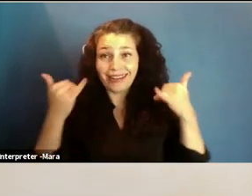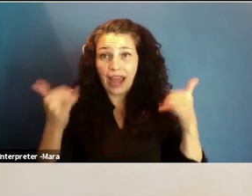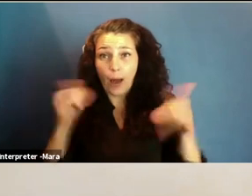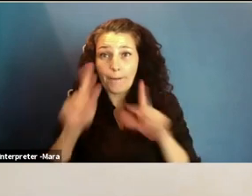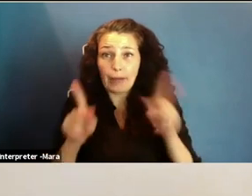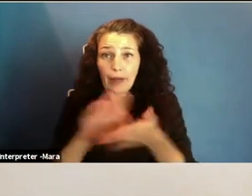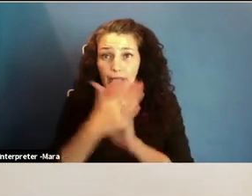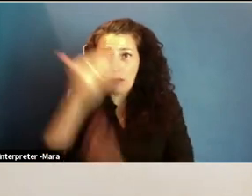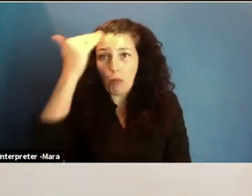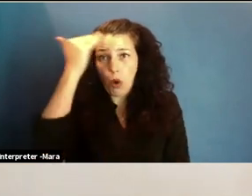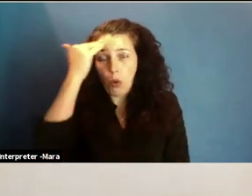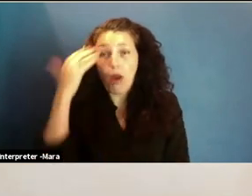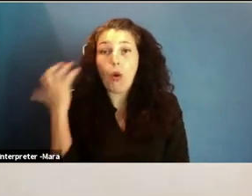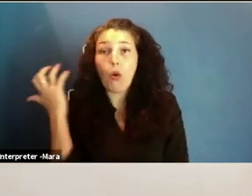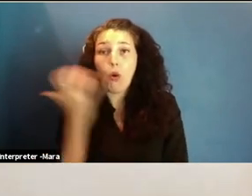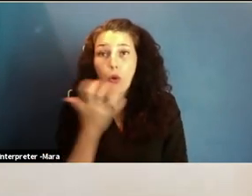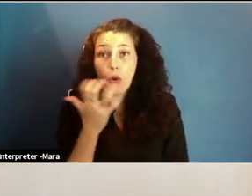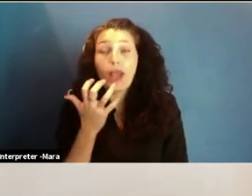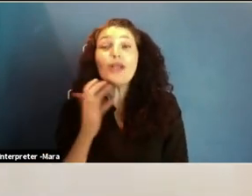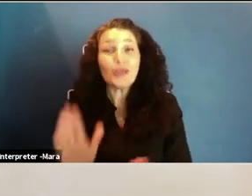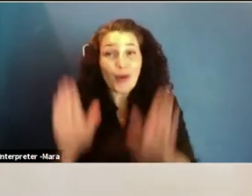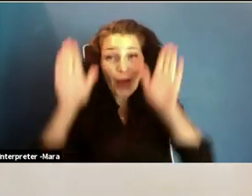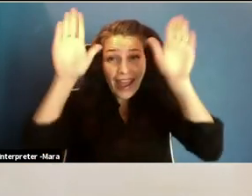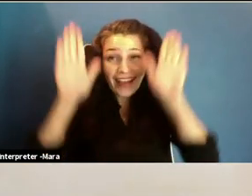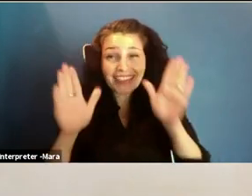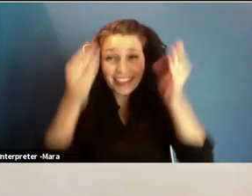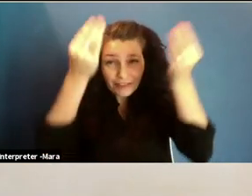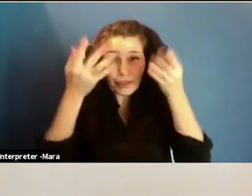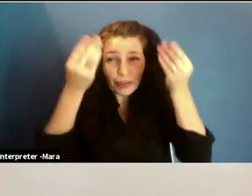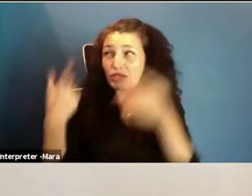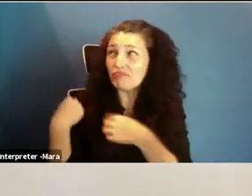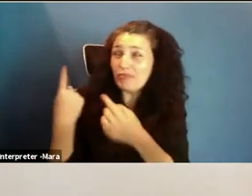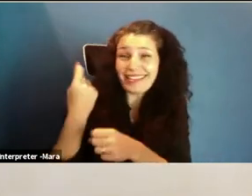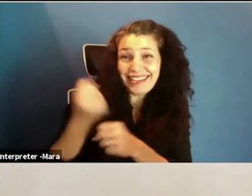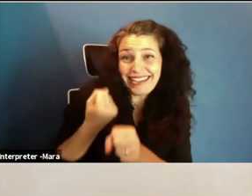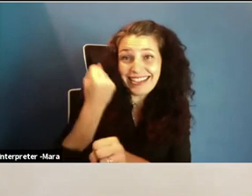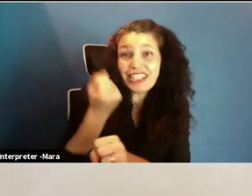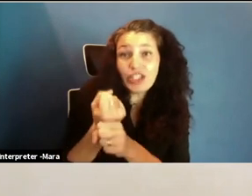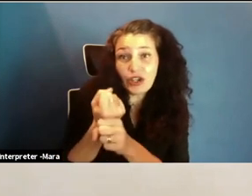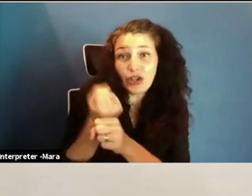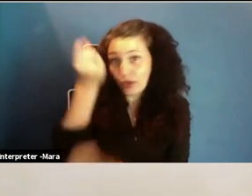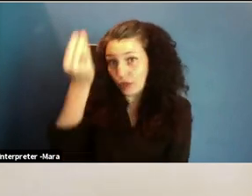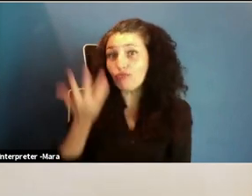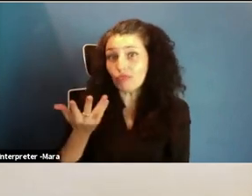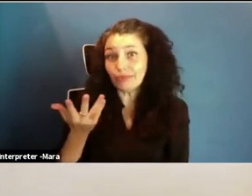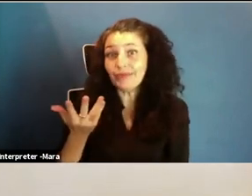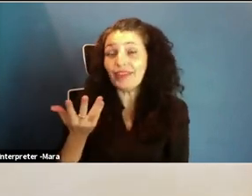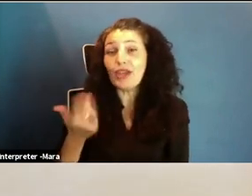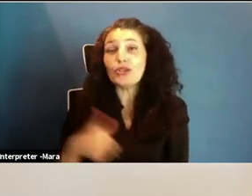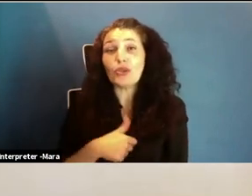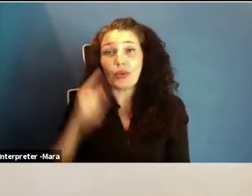very excellent news in the last year. Last fall, we updated our research for